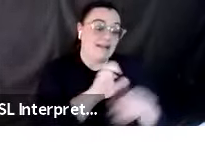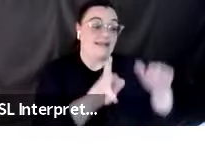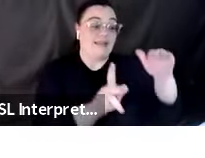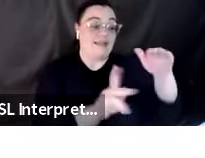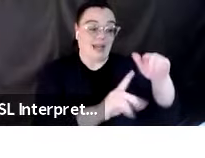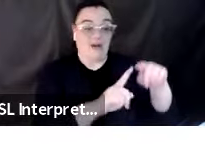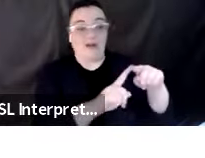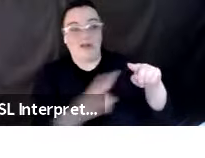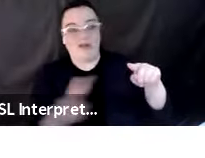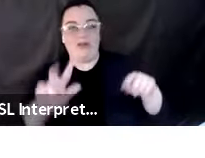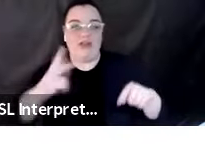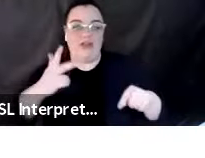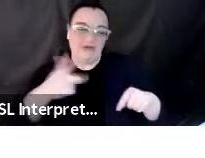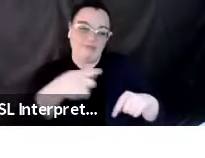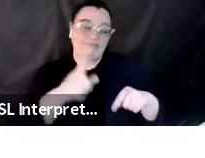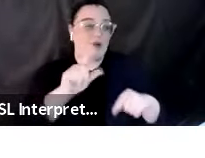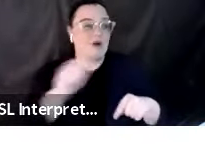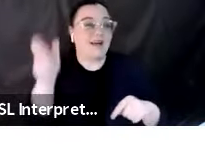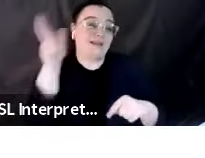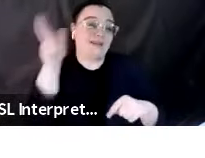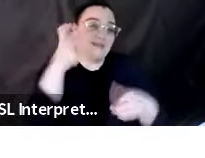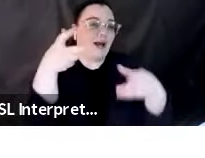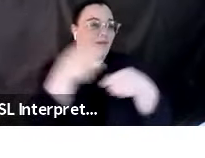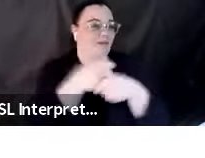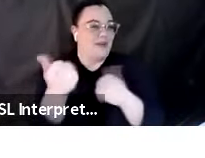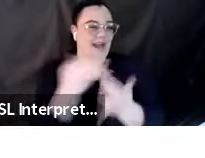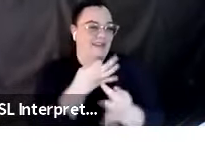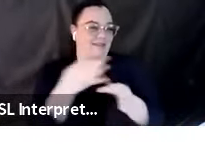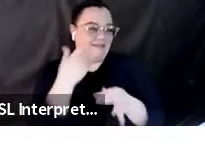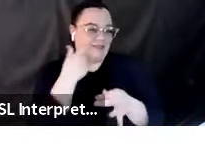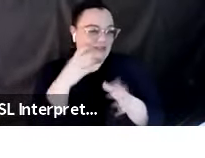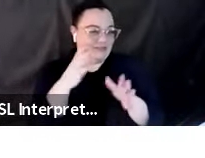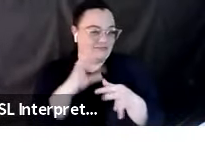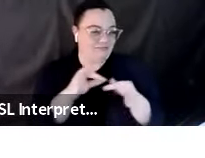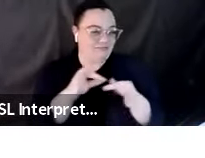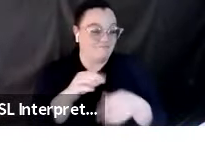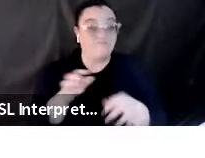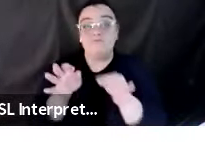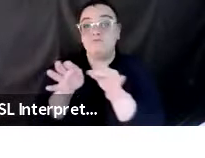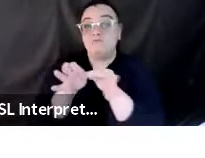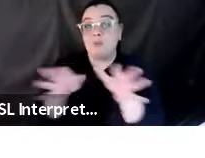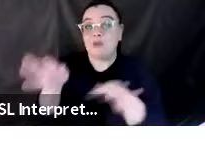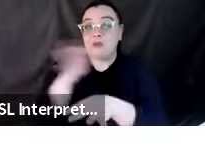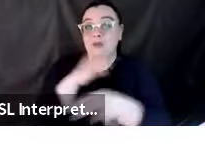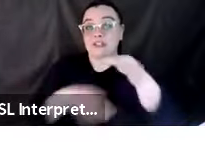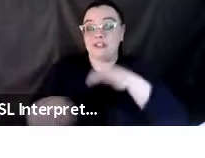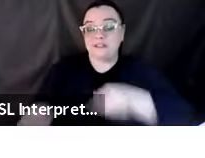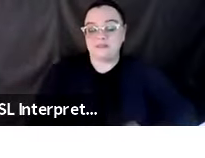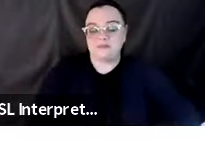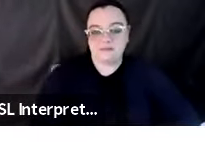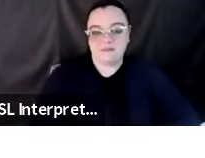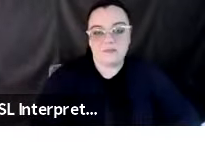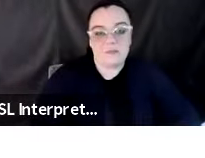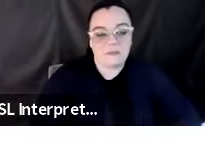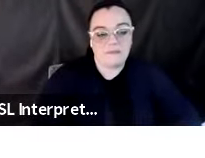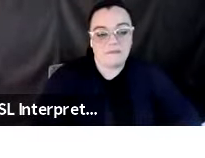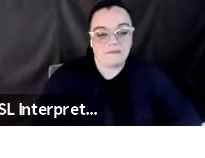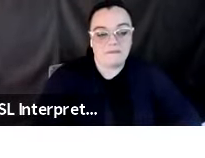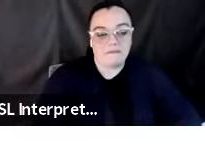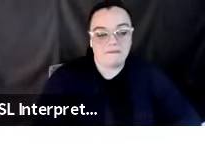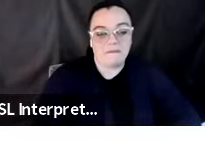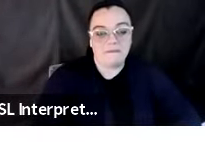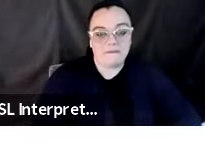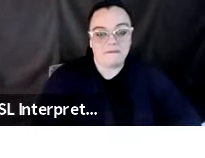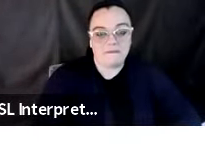And here's another way of hearing a summary of what I just shared. But what do we do if we're at home and an earthquake is actually